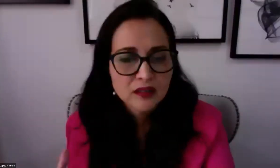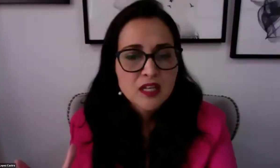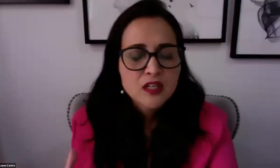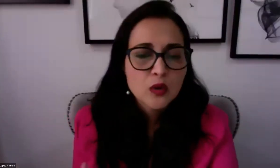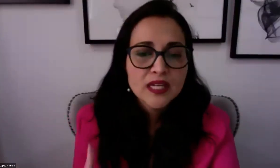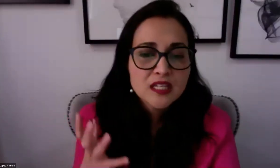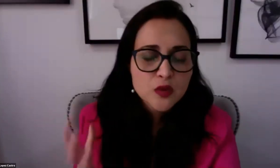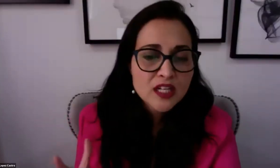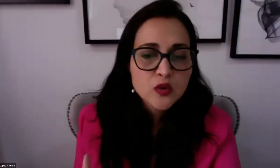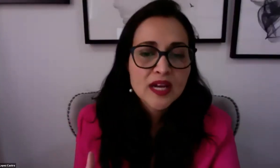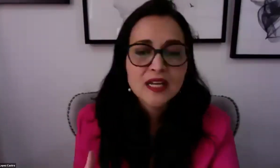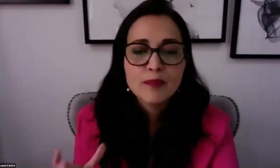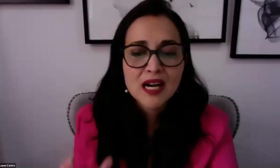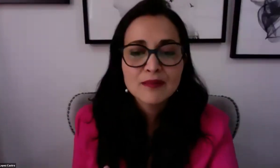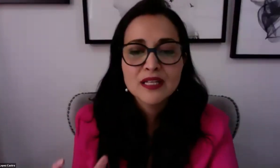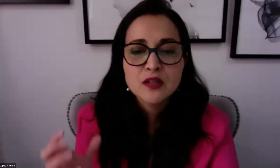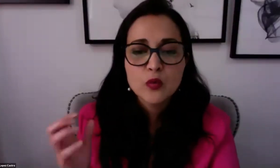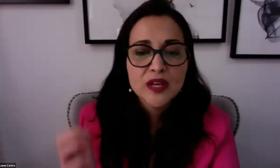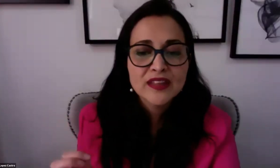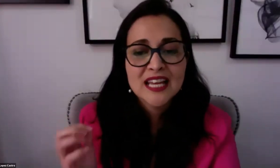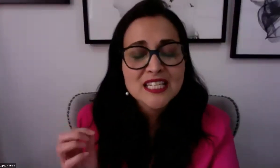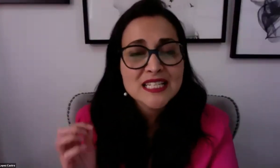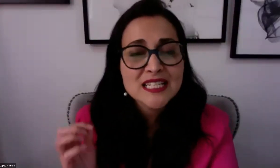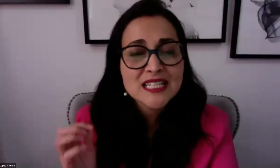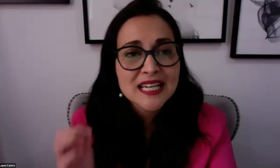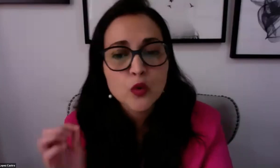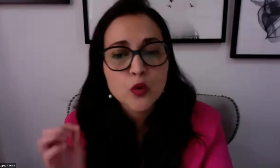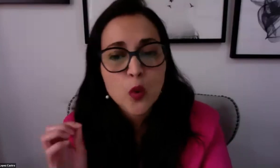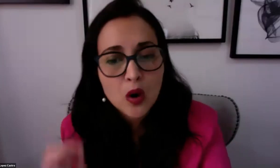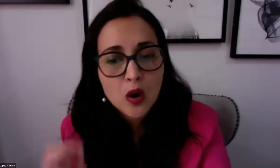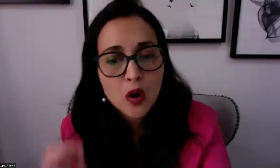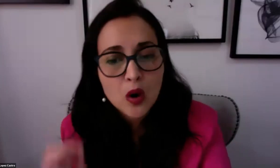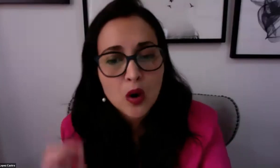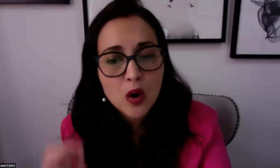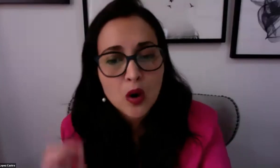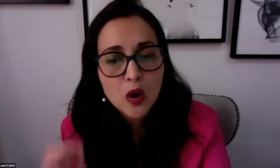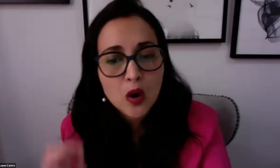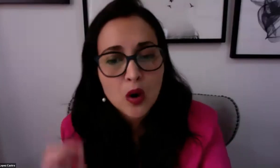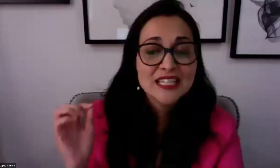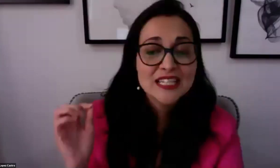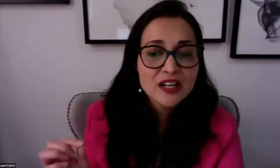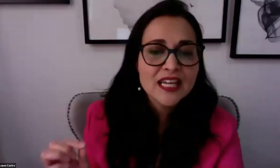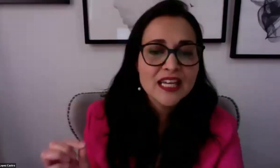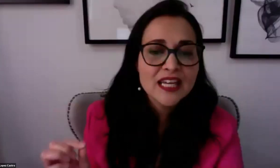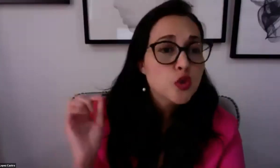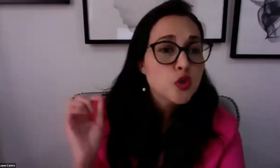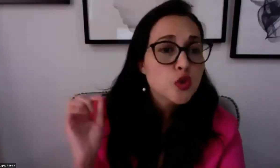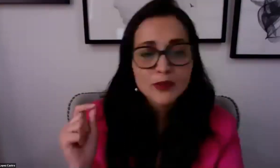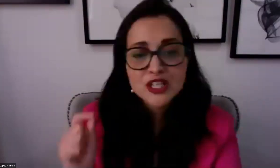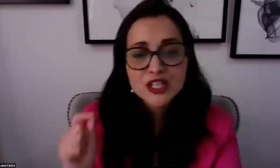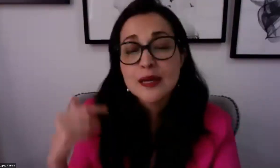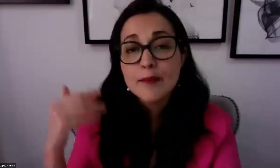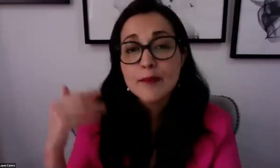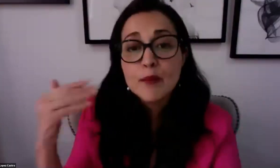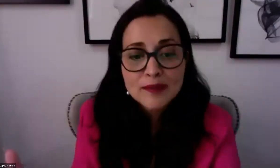will. So, in 2020, parliaments with legislated quotas elected nearly 12%